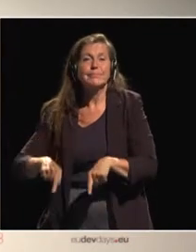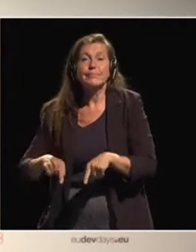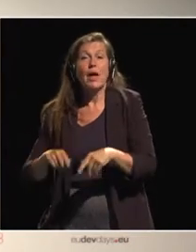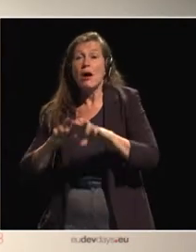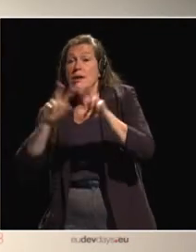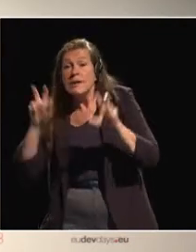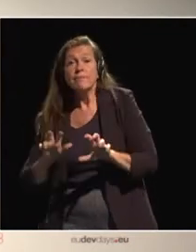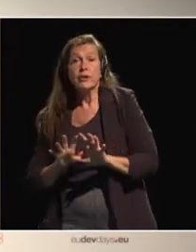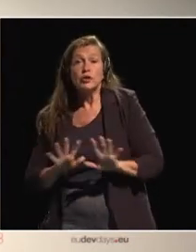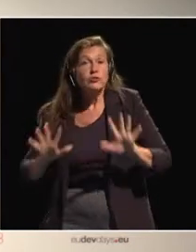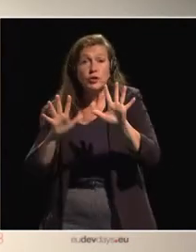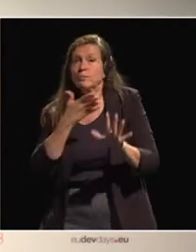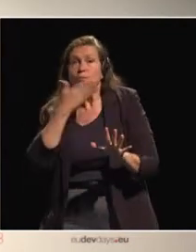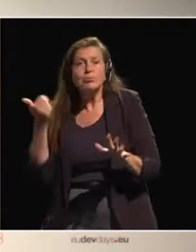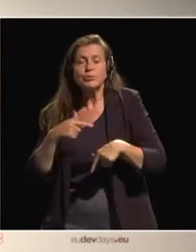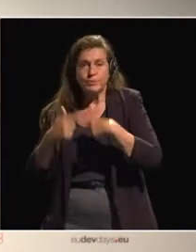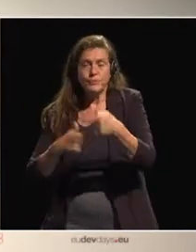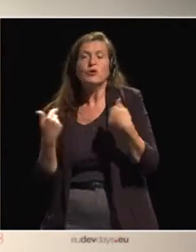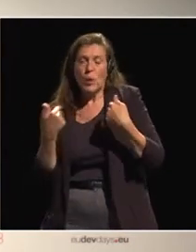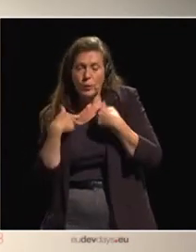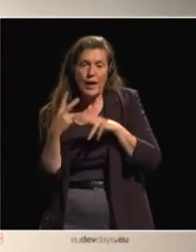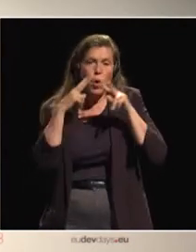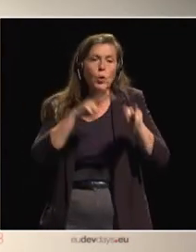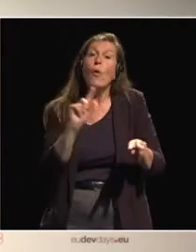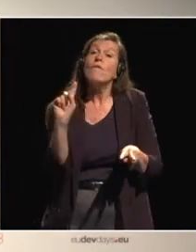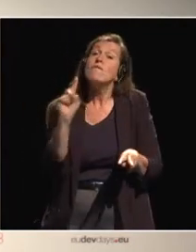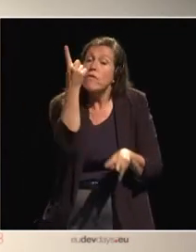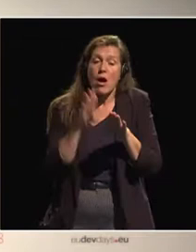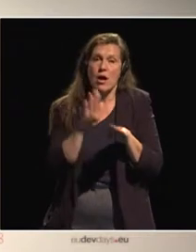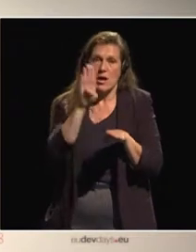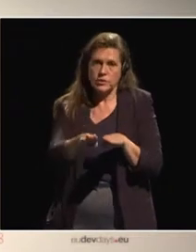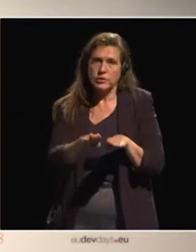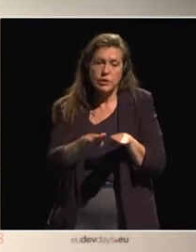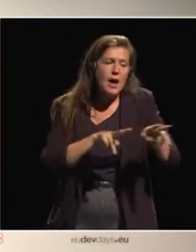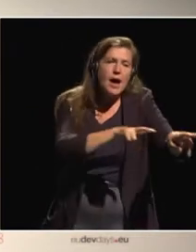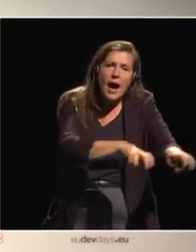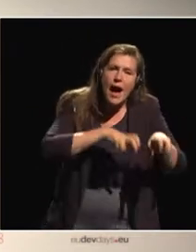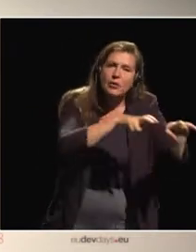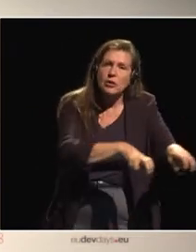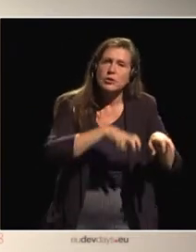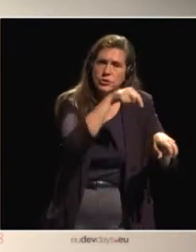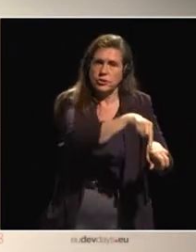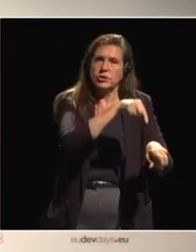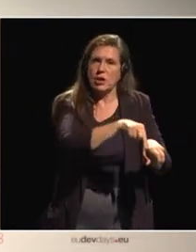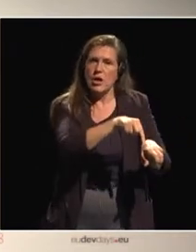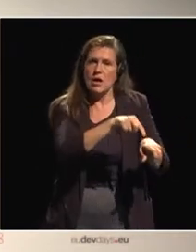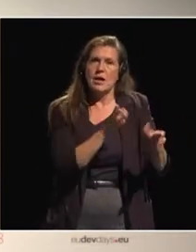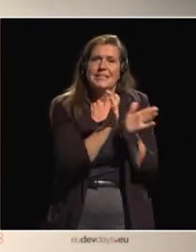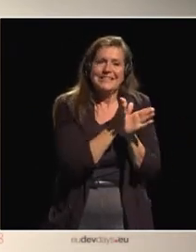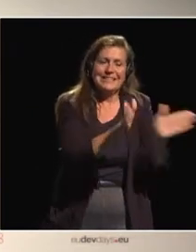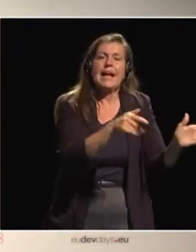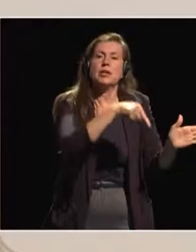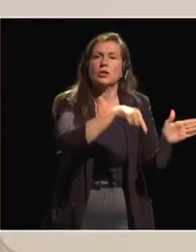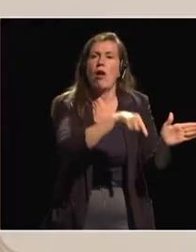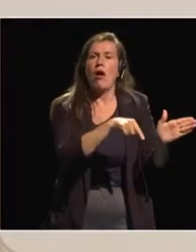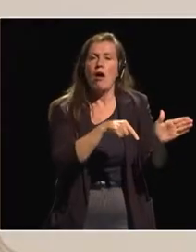start looking at the agriculture sector, doing farming as I did farming before,